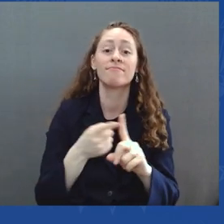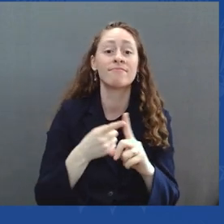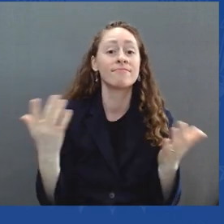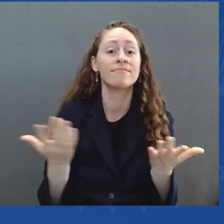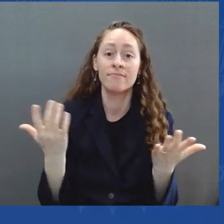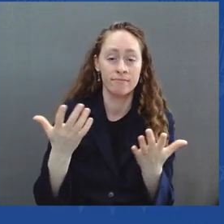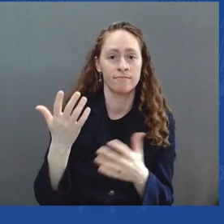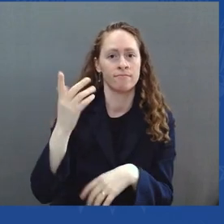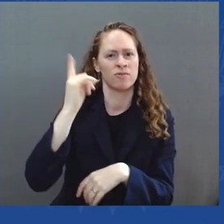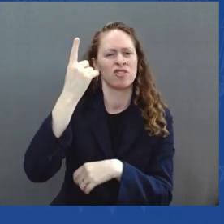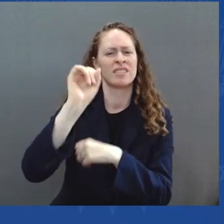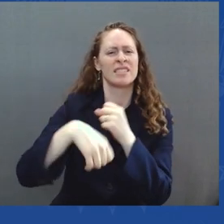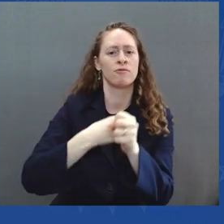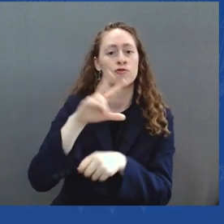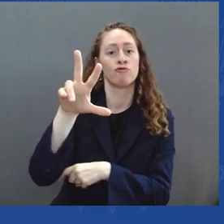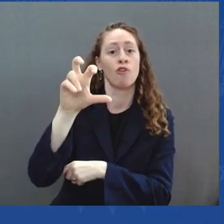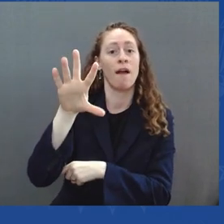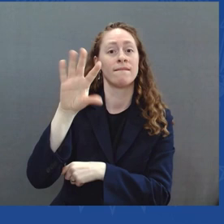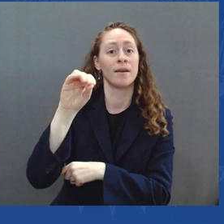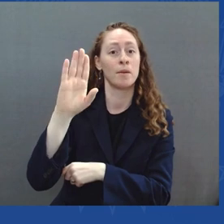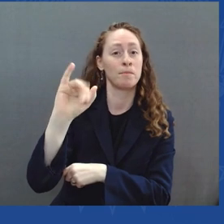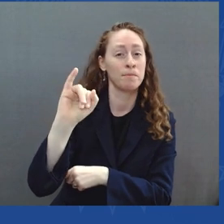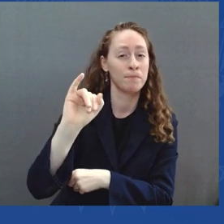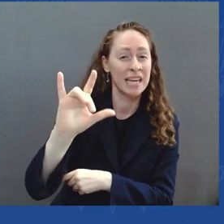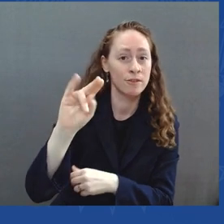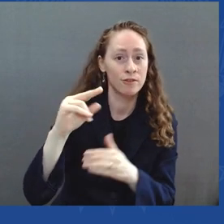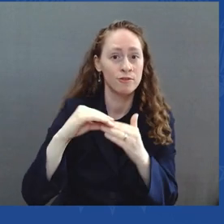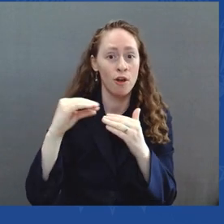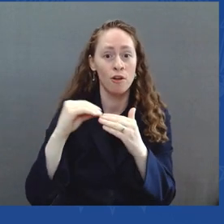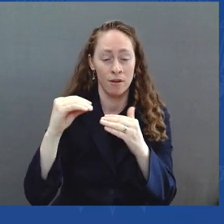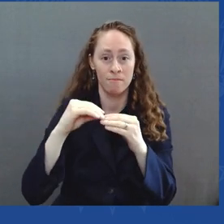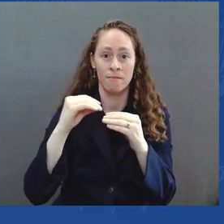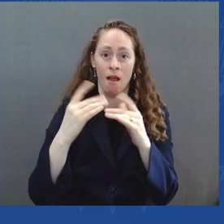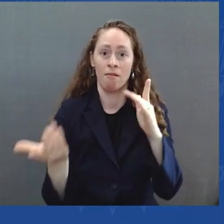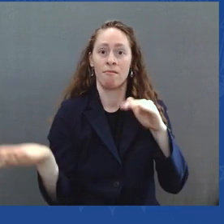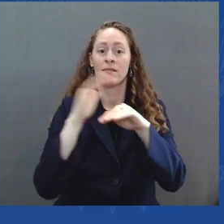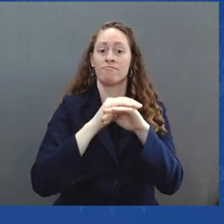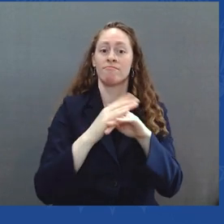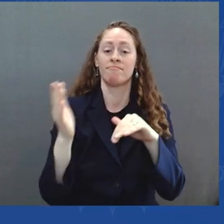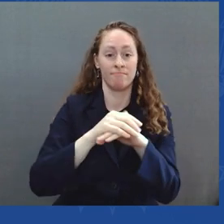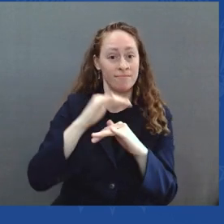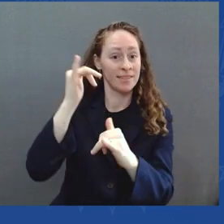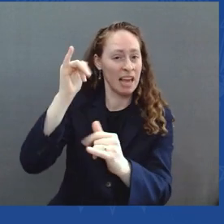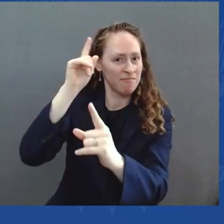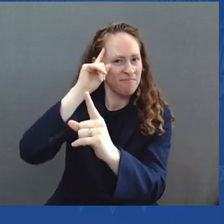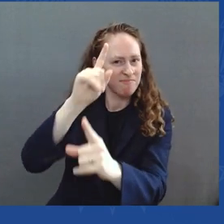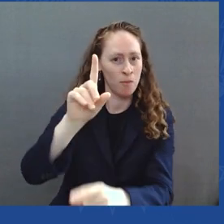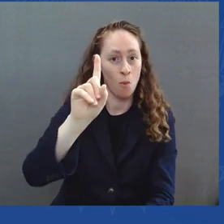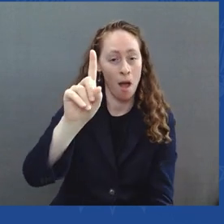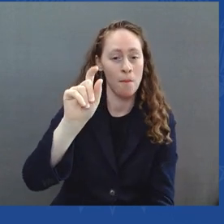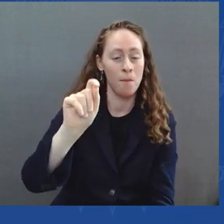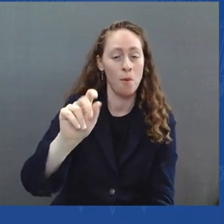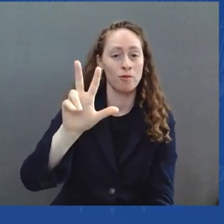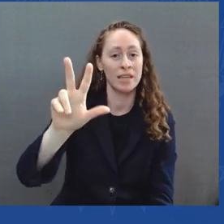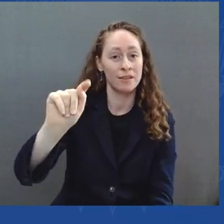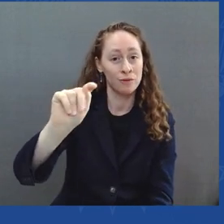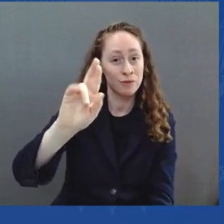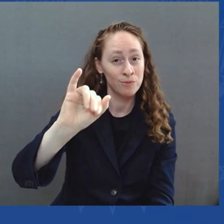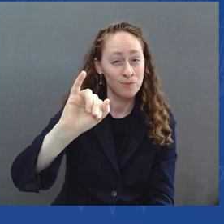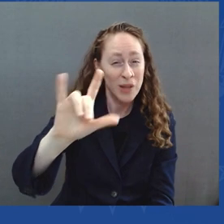track to cut the deficit by more than $1.3 trillion. $1.3 trillion.